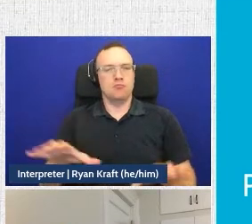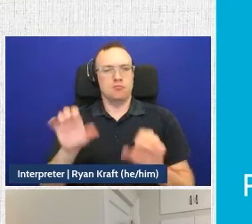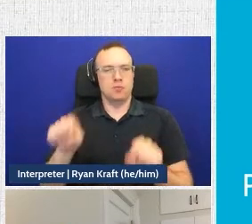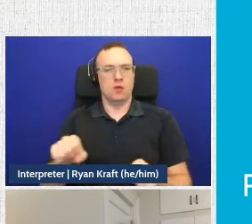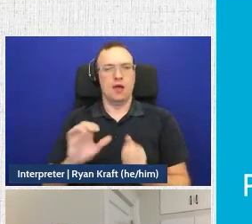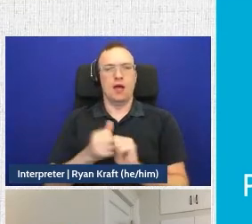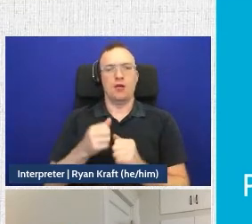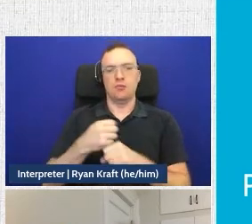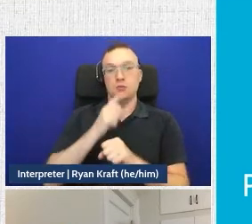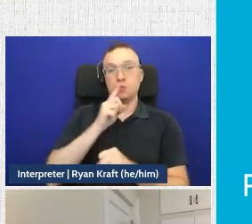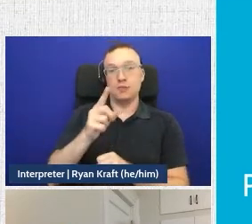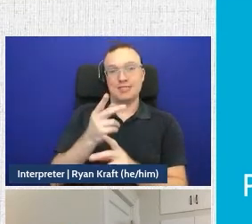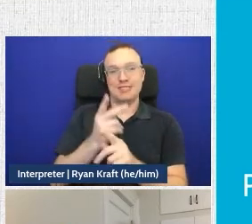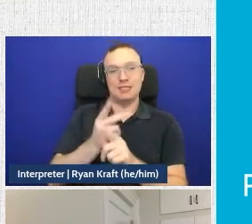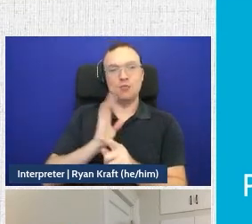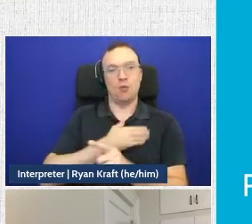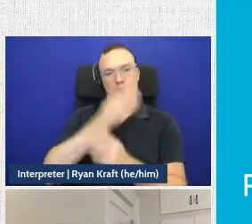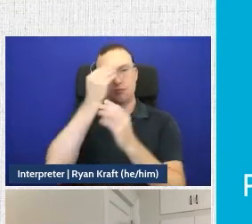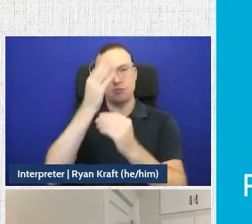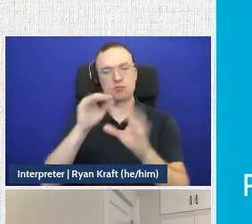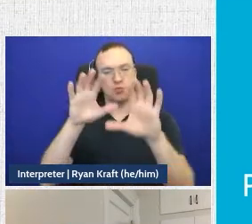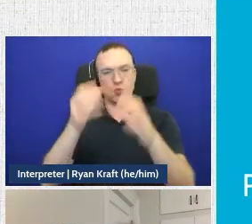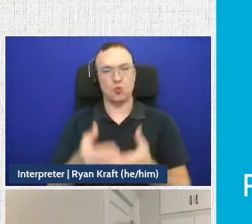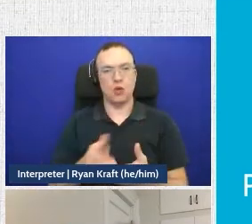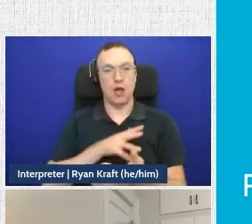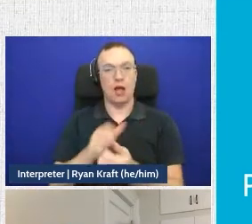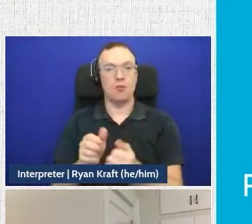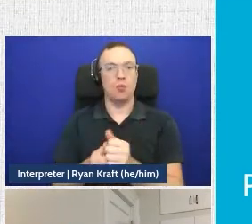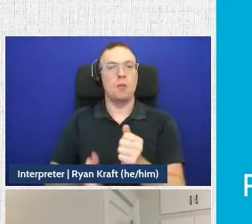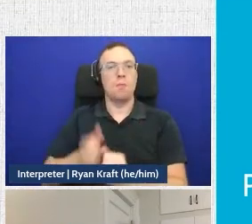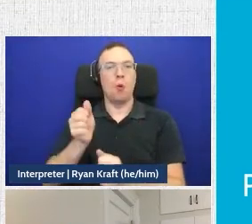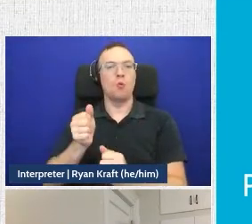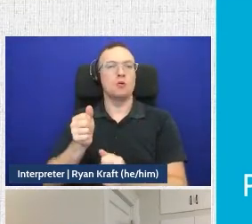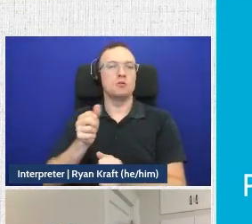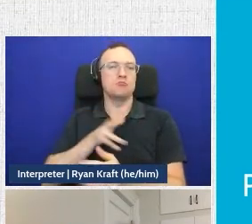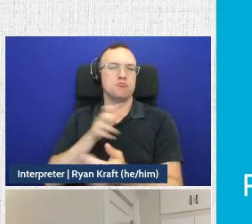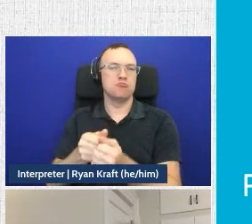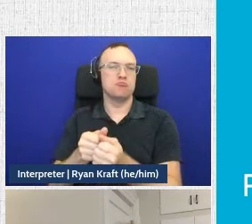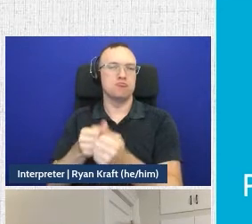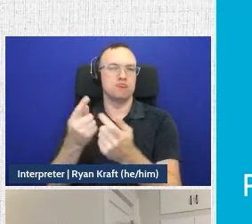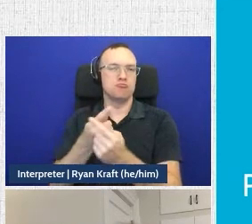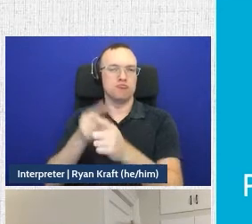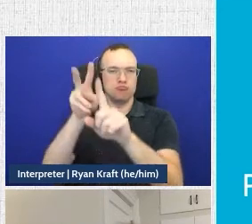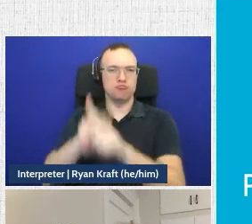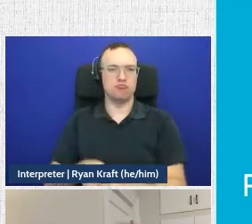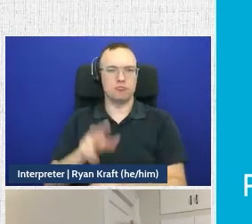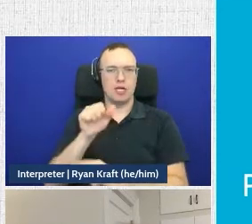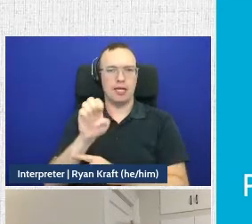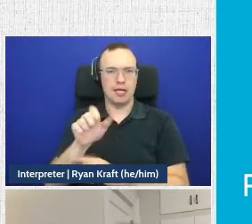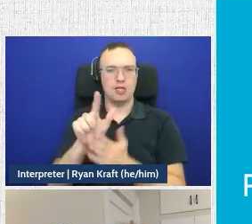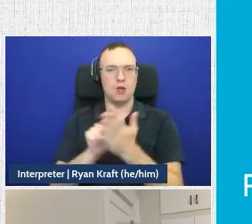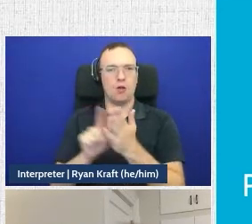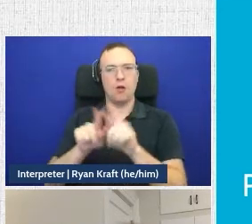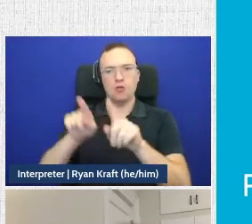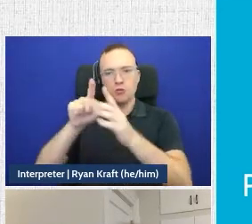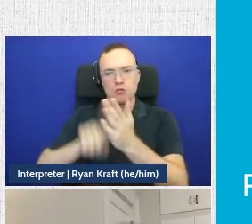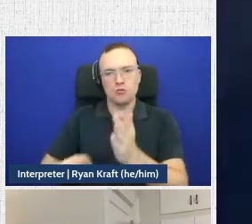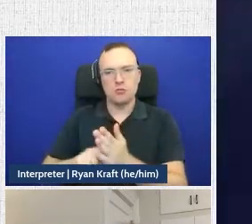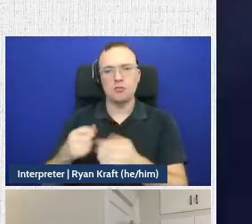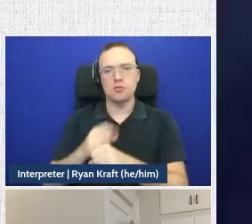sure we keep our data set updated with the most relevant case law and auditing our data set to ensure accuracy.